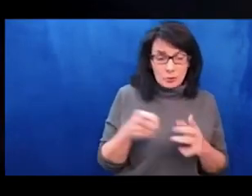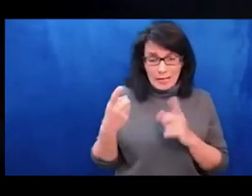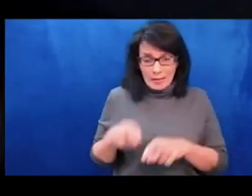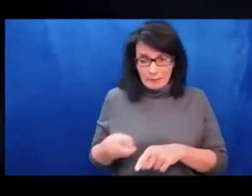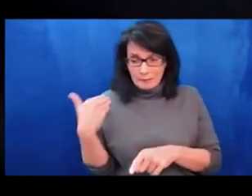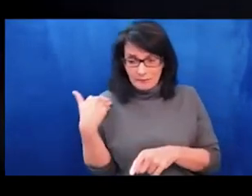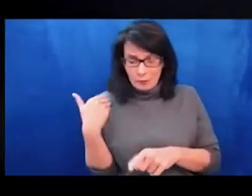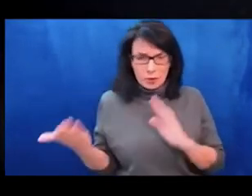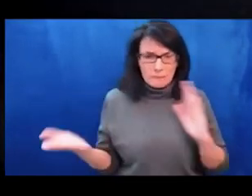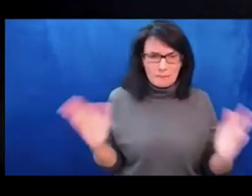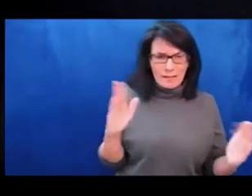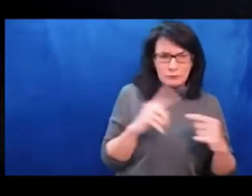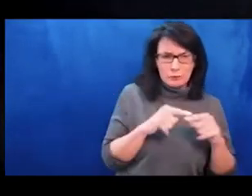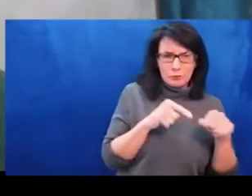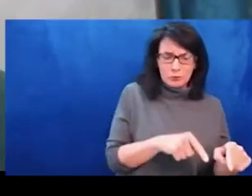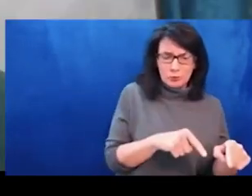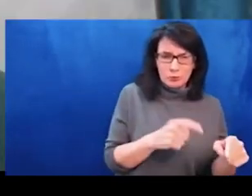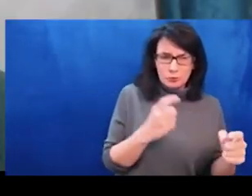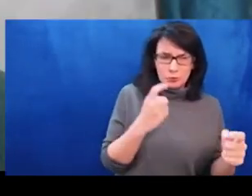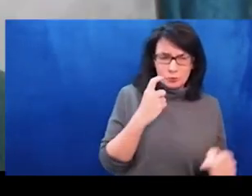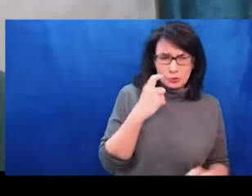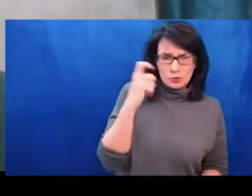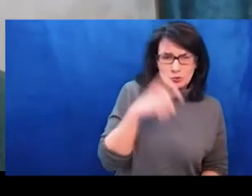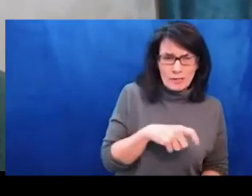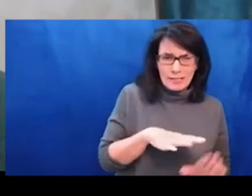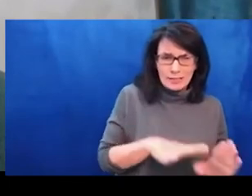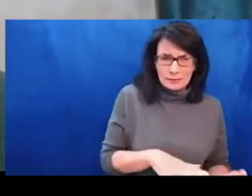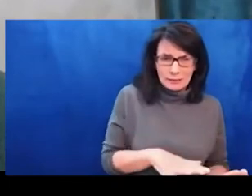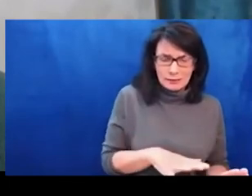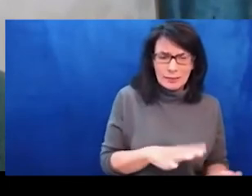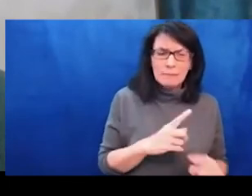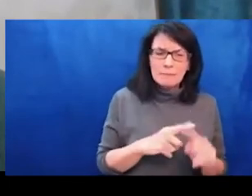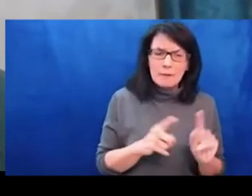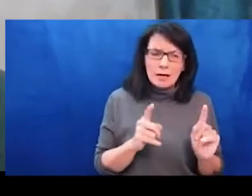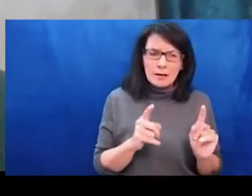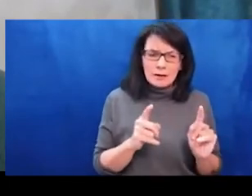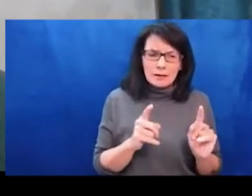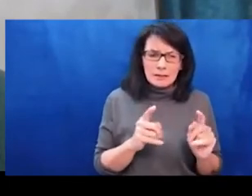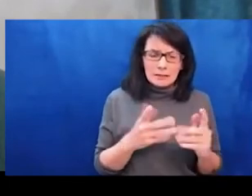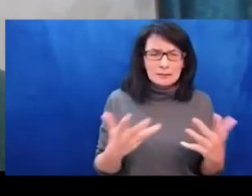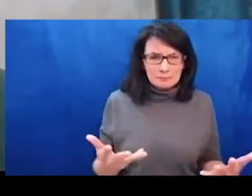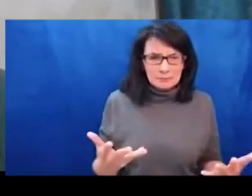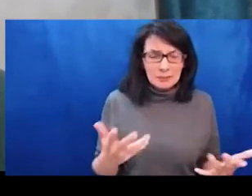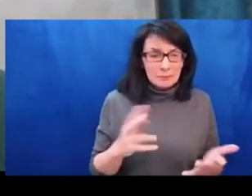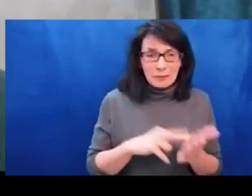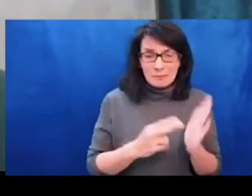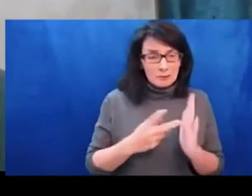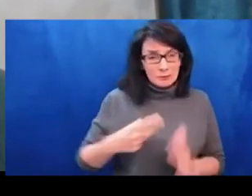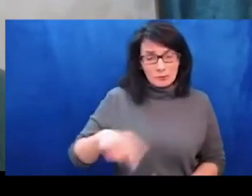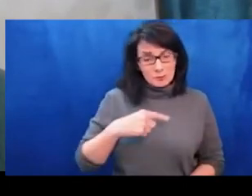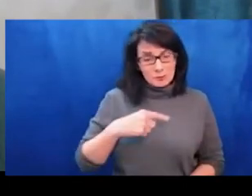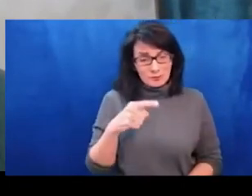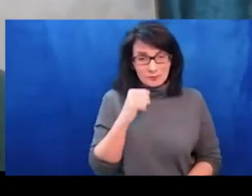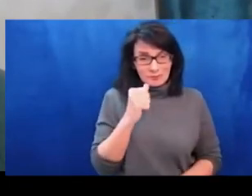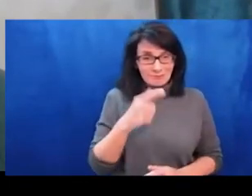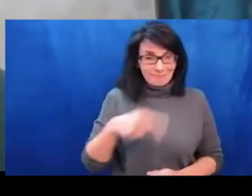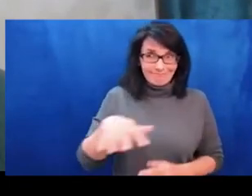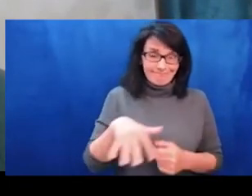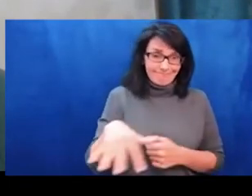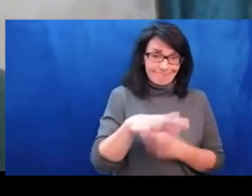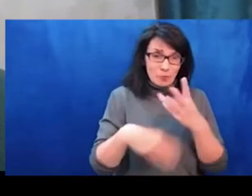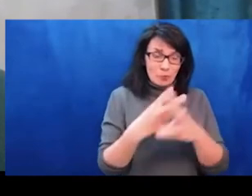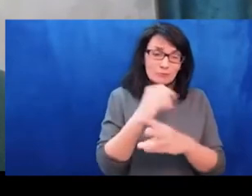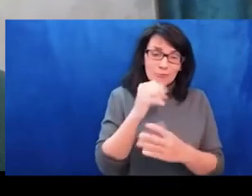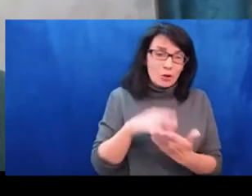Today, I thought that trying to find links and comparisons between the Syrian context and the